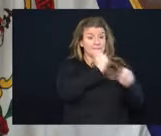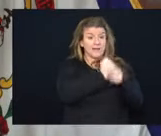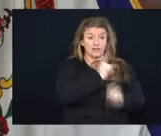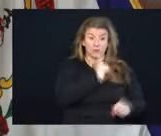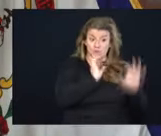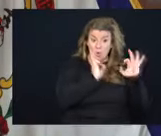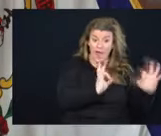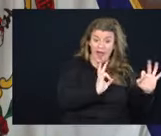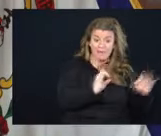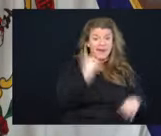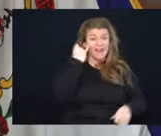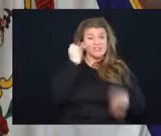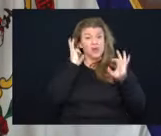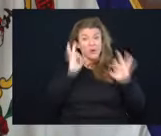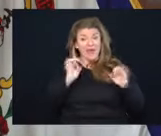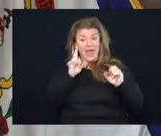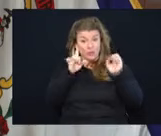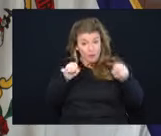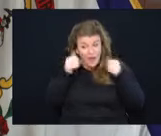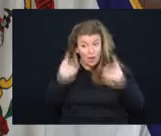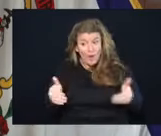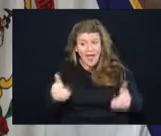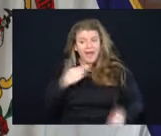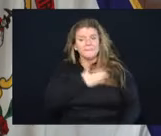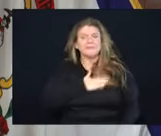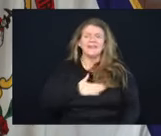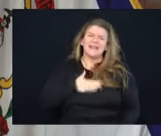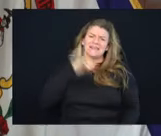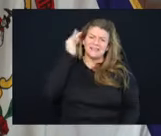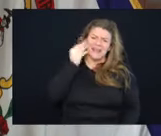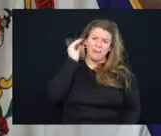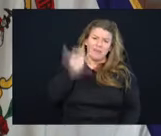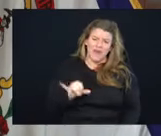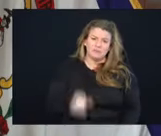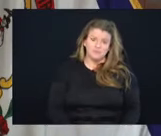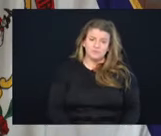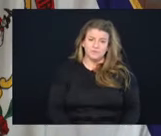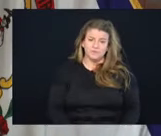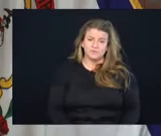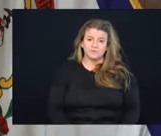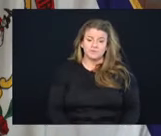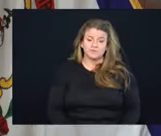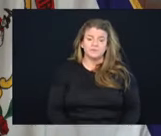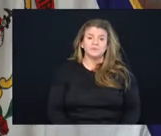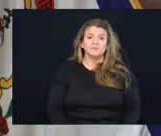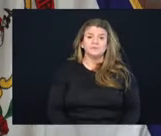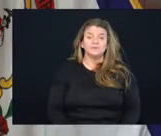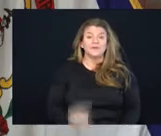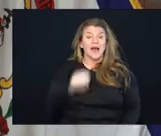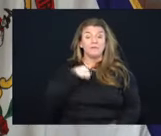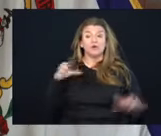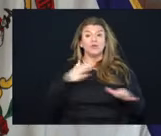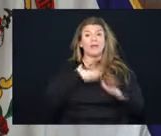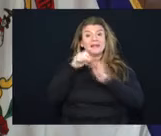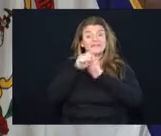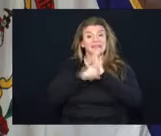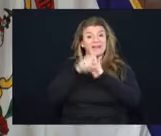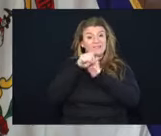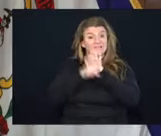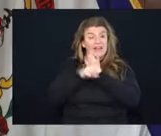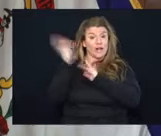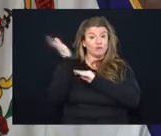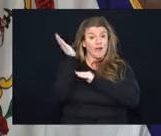but if it's okay and you're good to go, please think about that. I'm going to give my state-of-state address